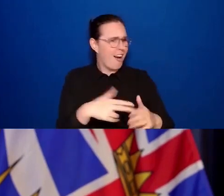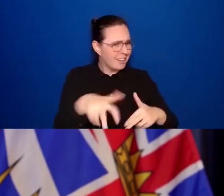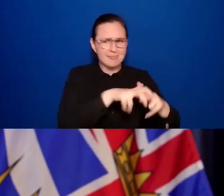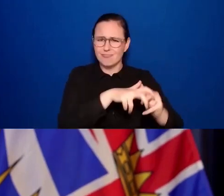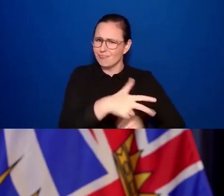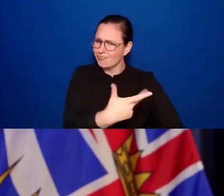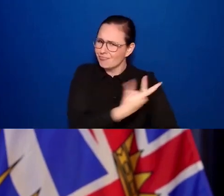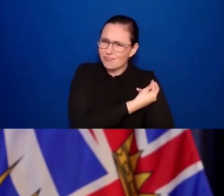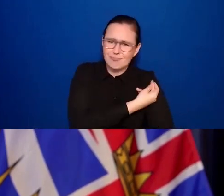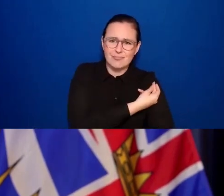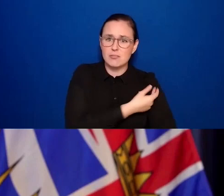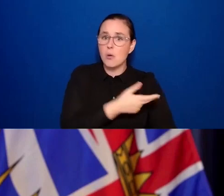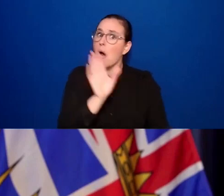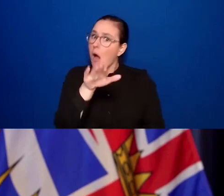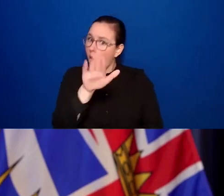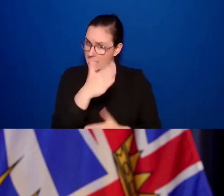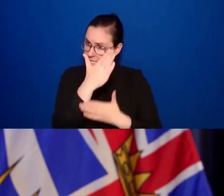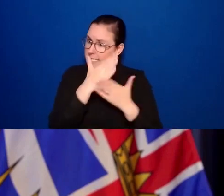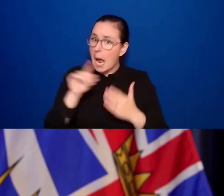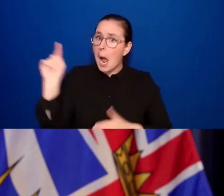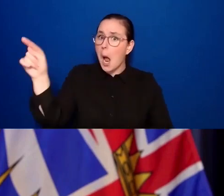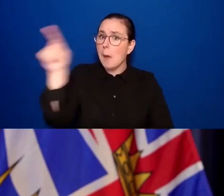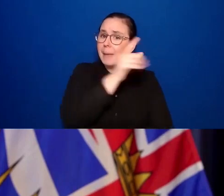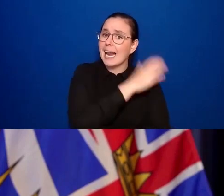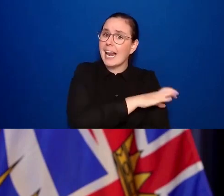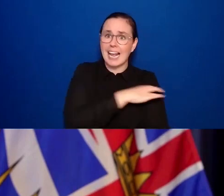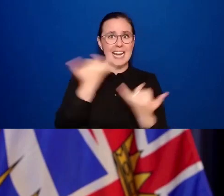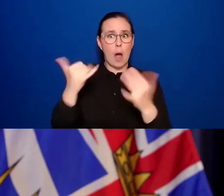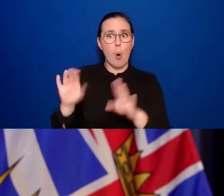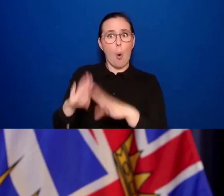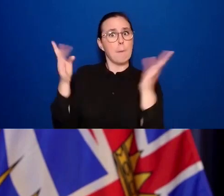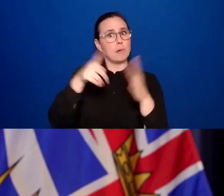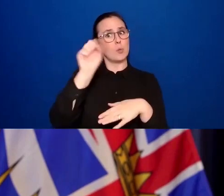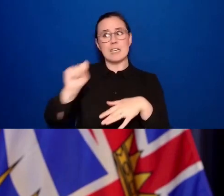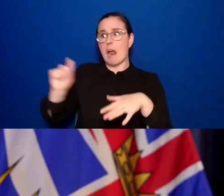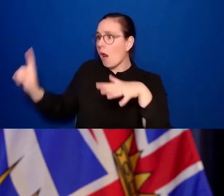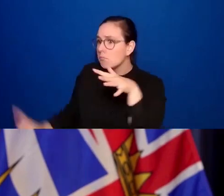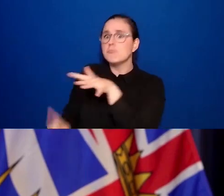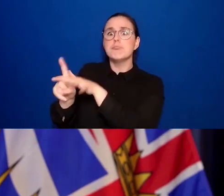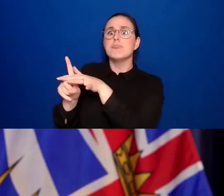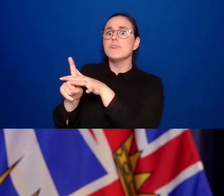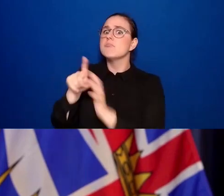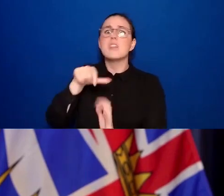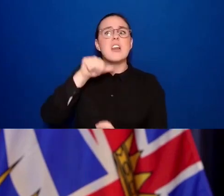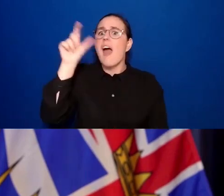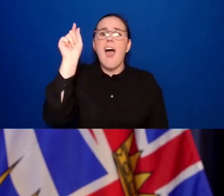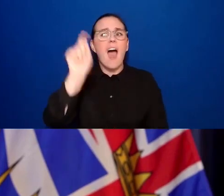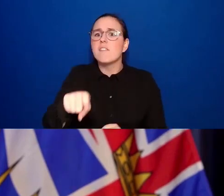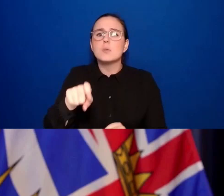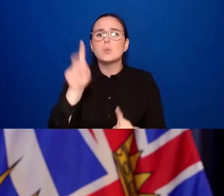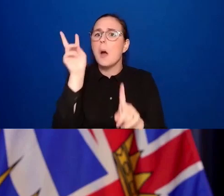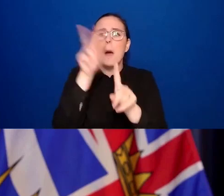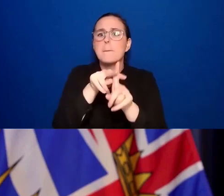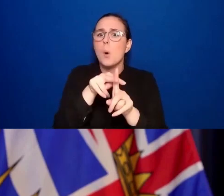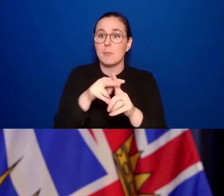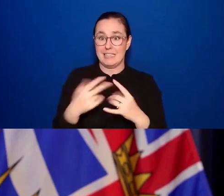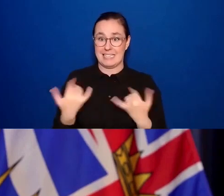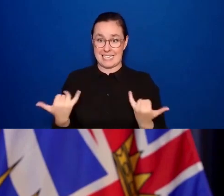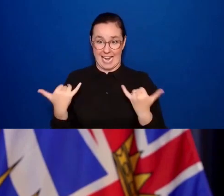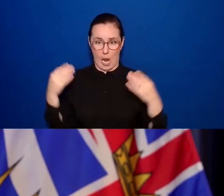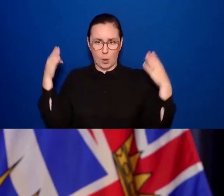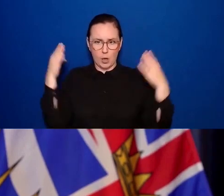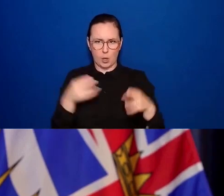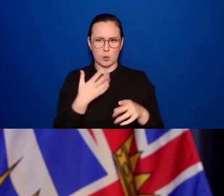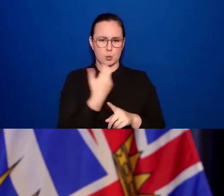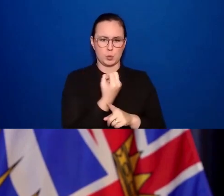at our many drop-in opportunities. This week, focusing on young people. 12 to 17, 18 to 30, we're going to continue in